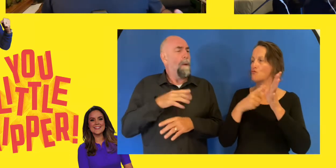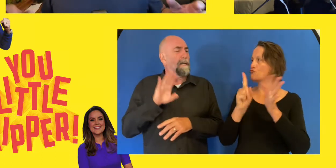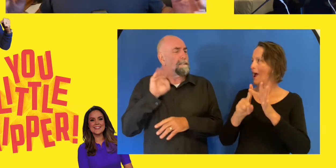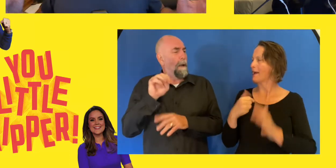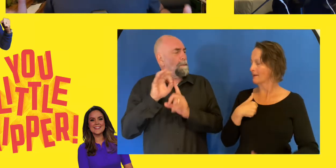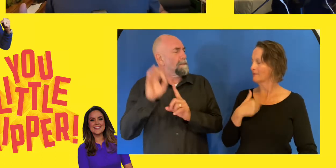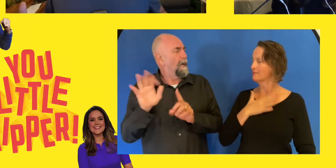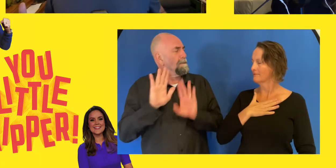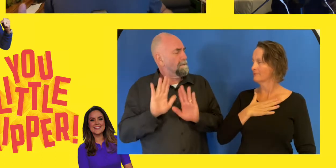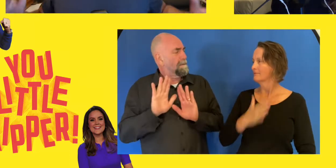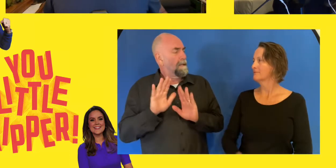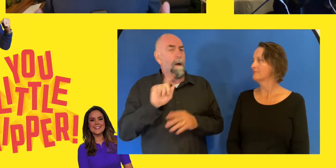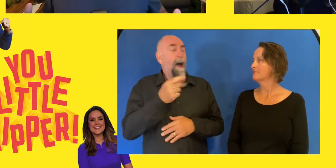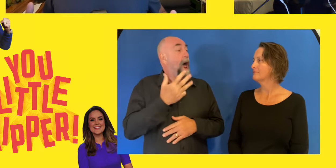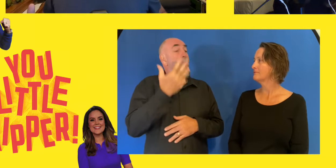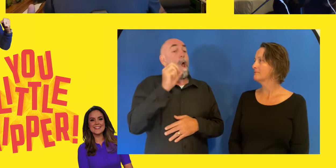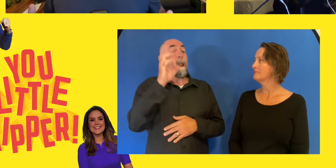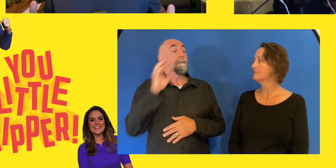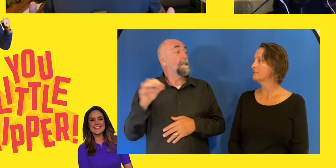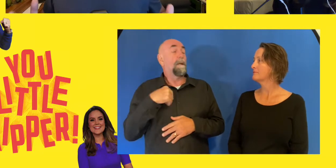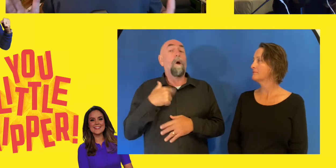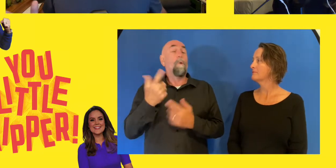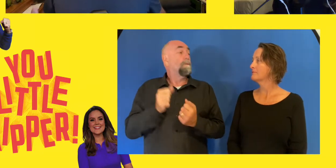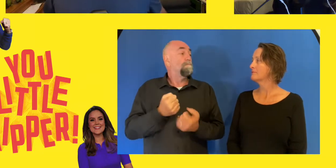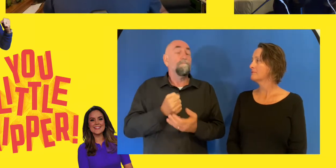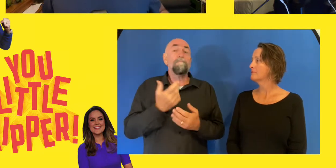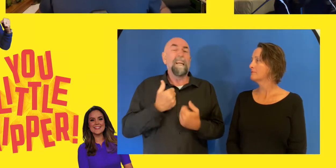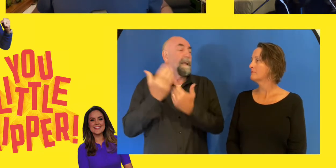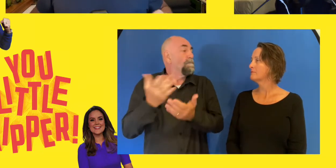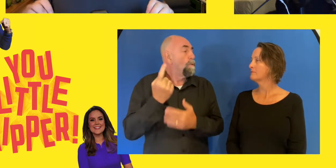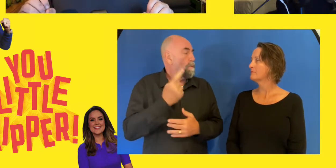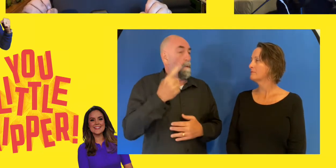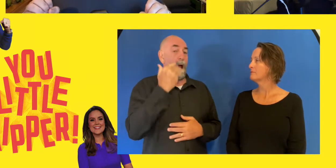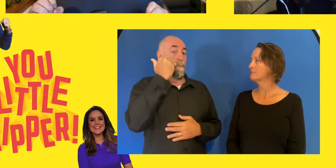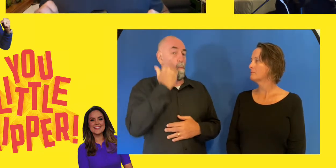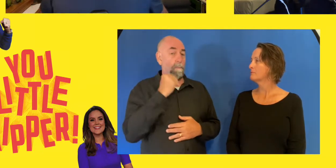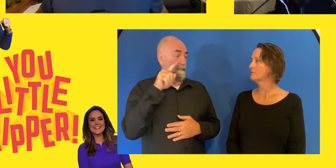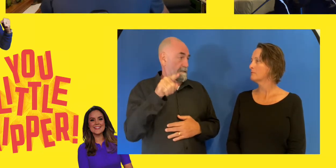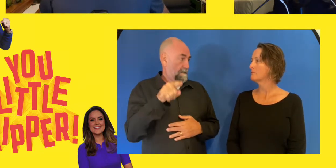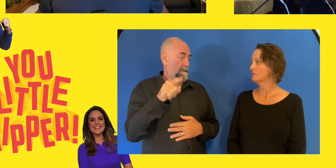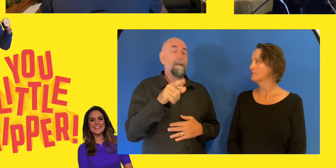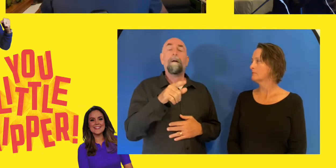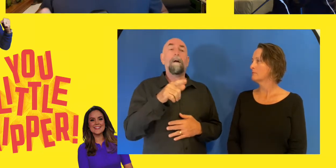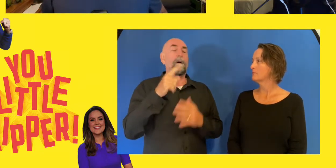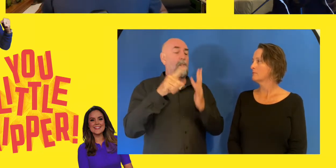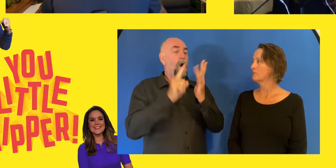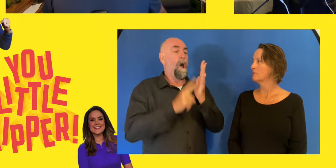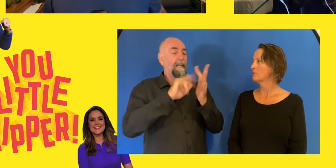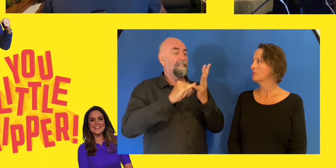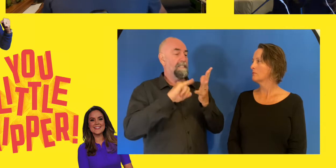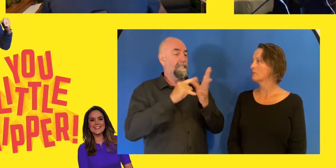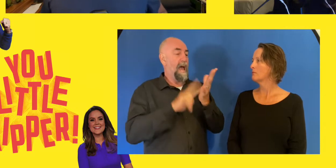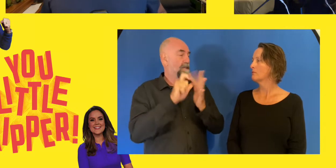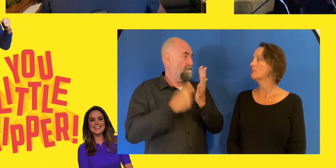a Ukrainian athlete, Oleksandra Kononova. It was her first power-up cross